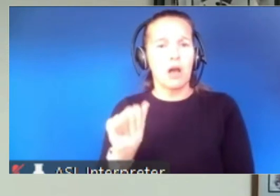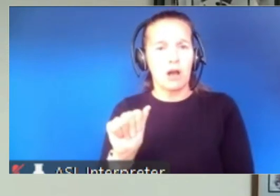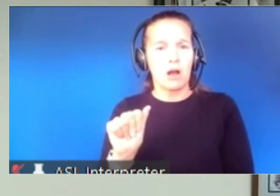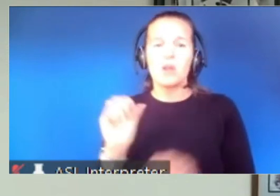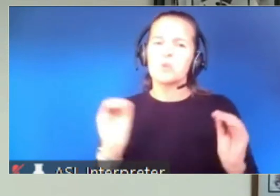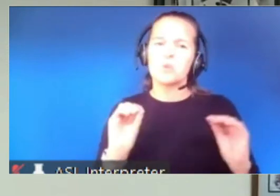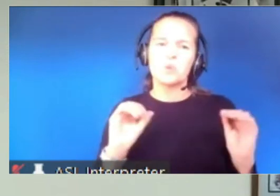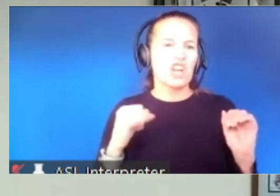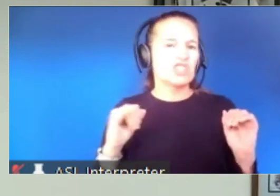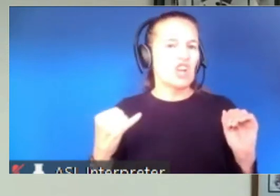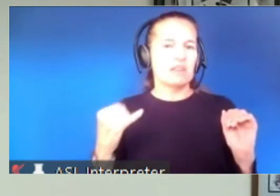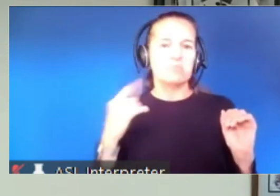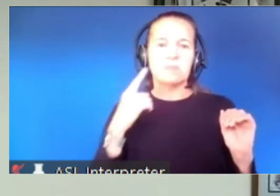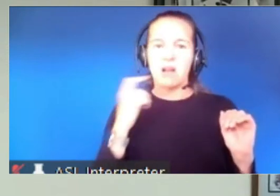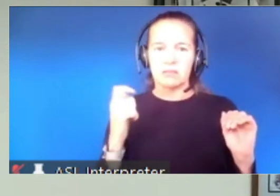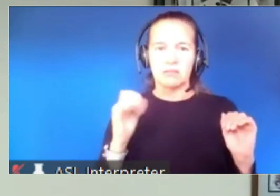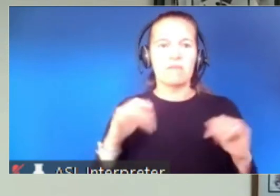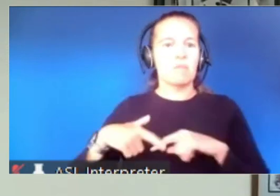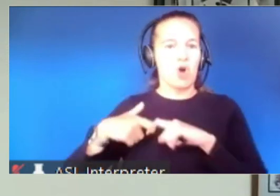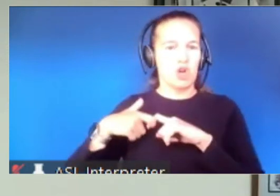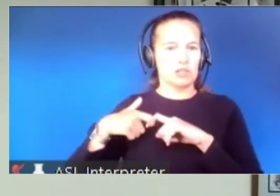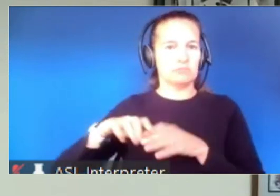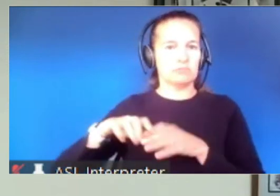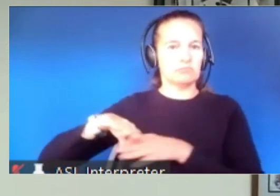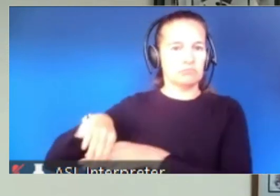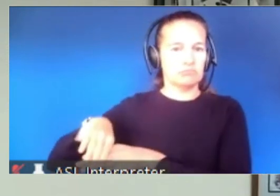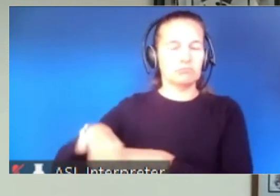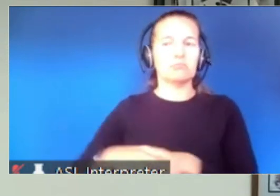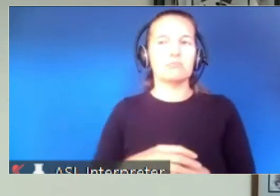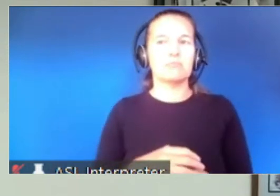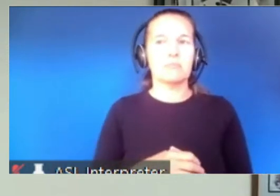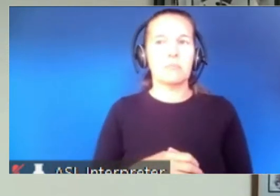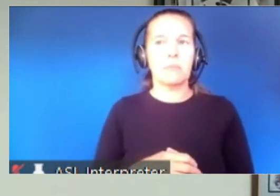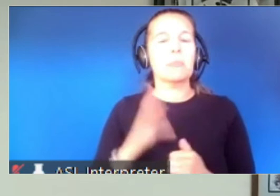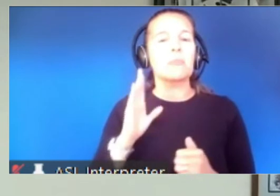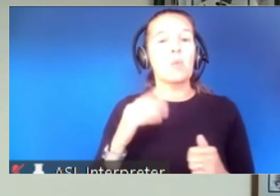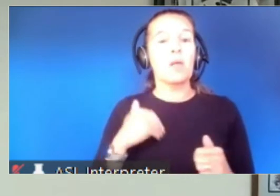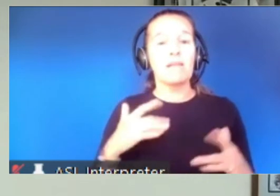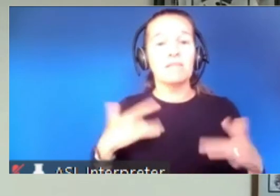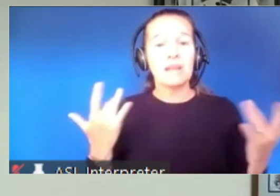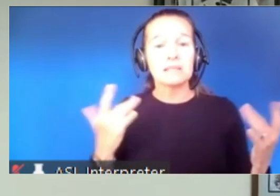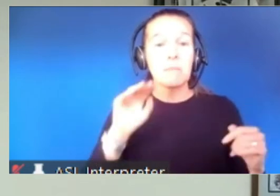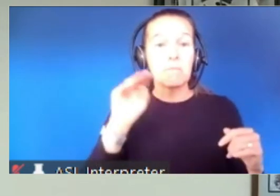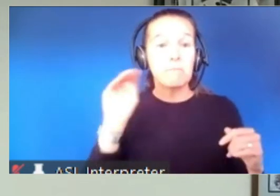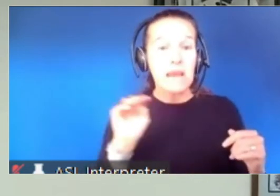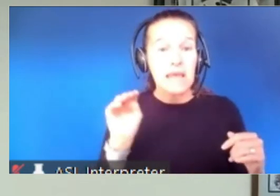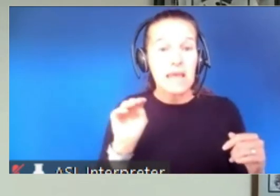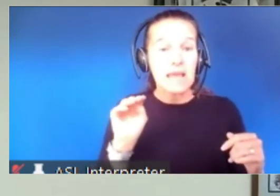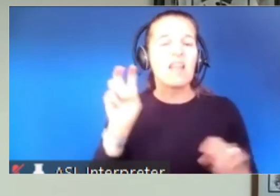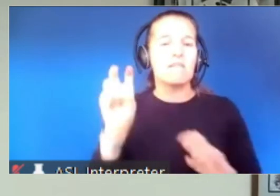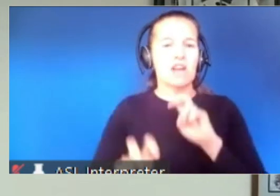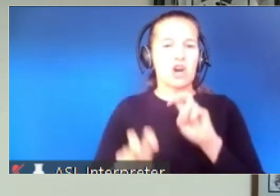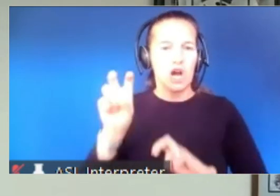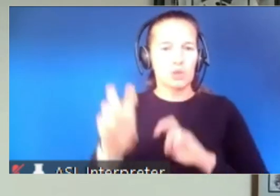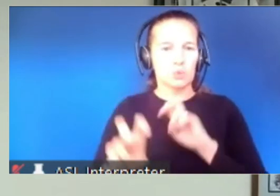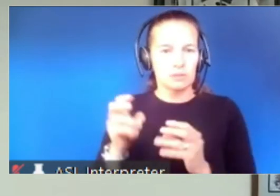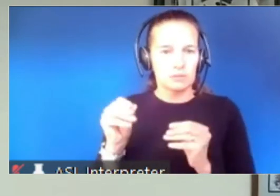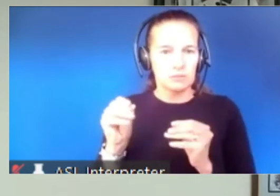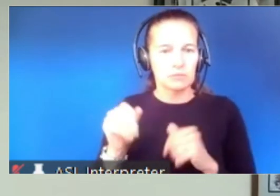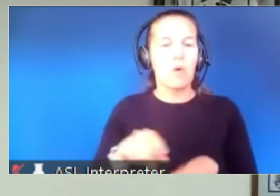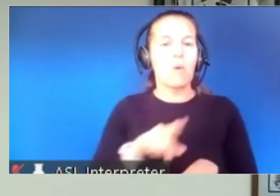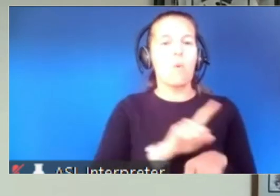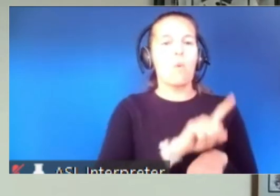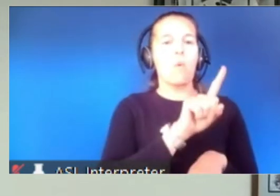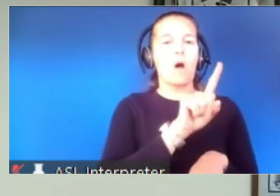available due to the pause. County events on Monday at the fairgrounds will be 1 to